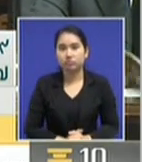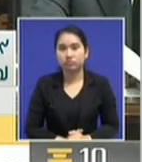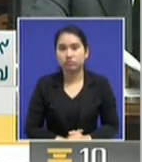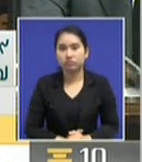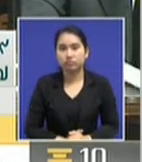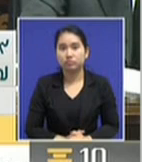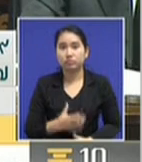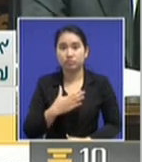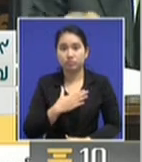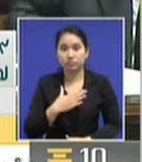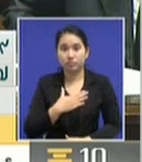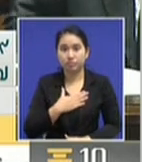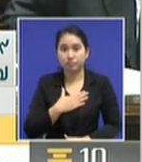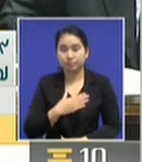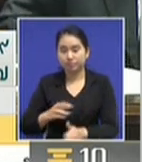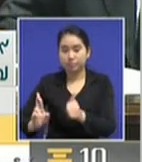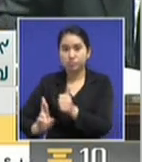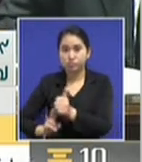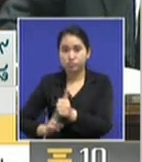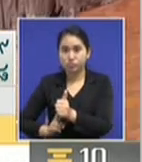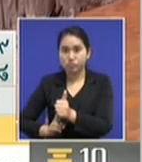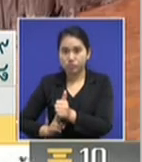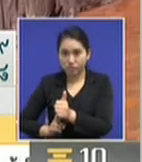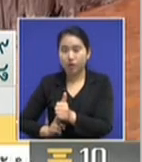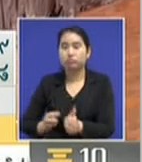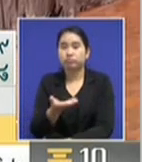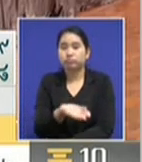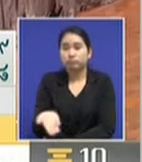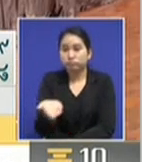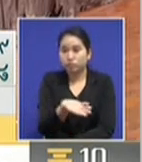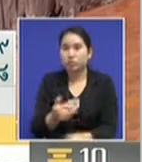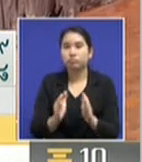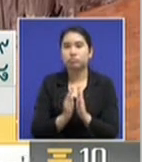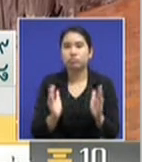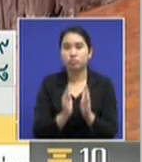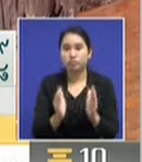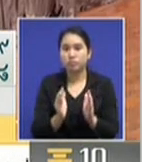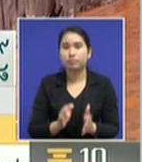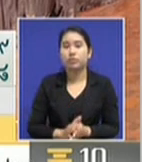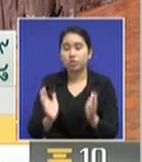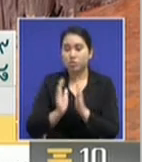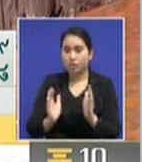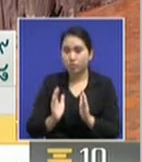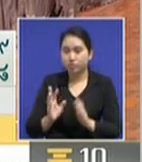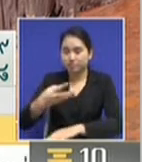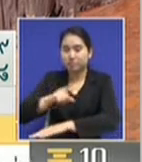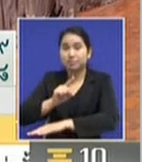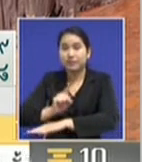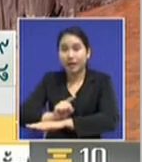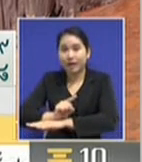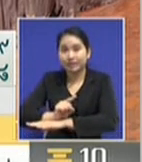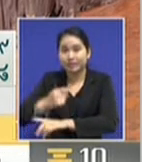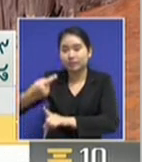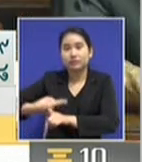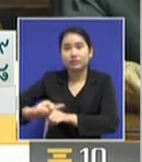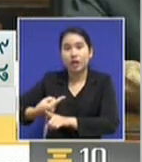seemed to have offended the other side. So MPs were engaged. On several